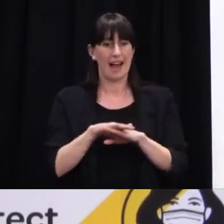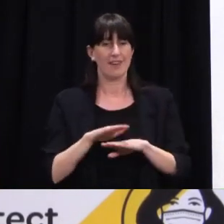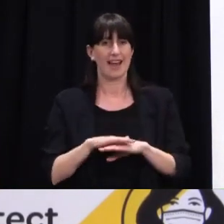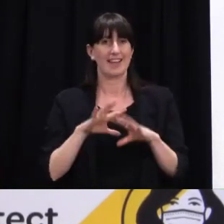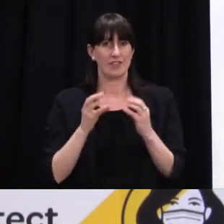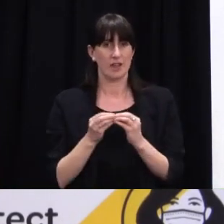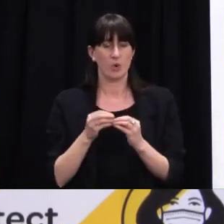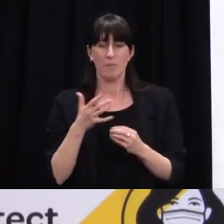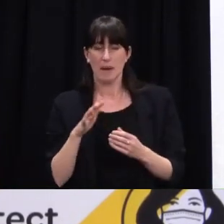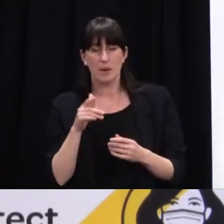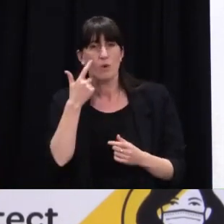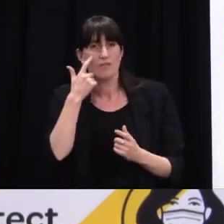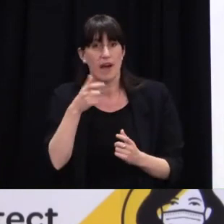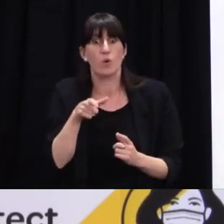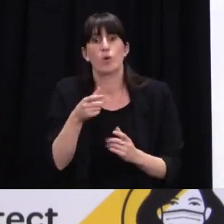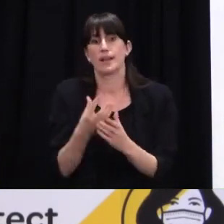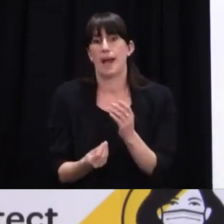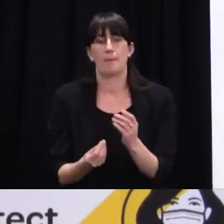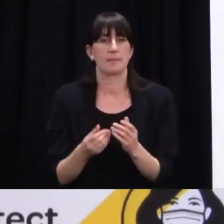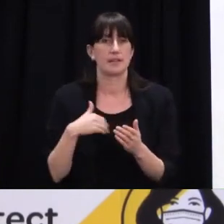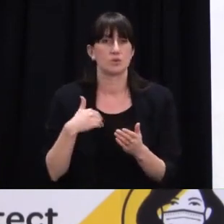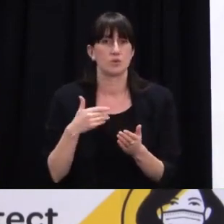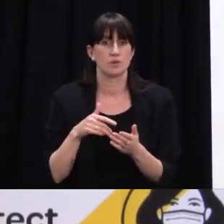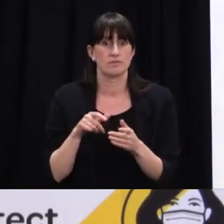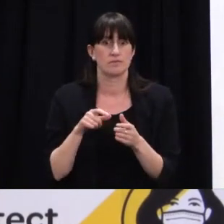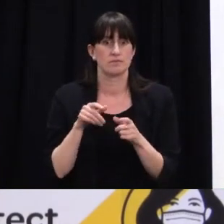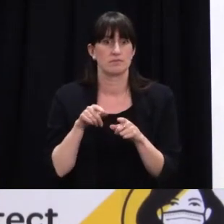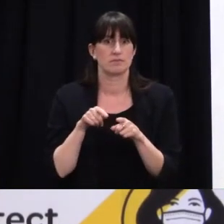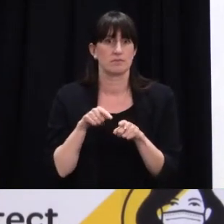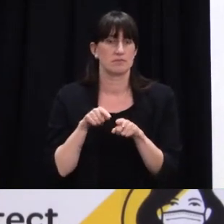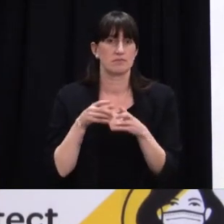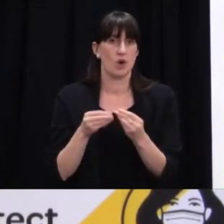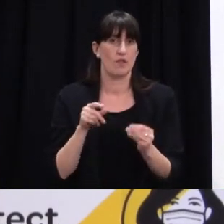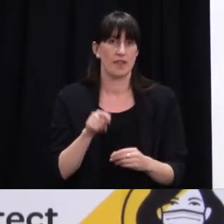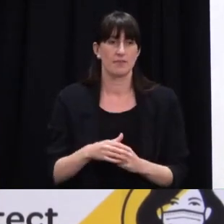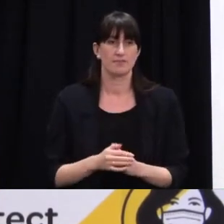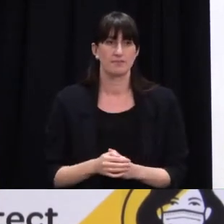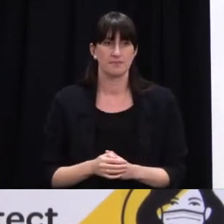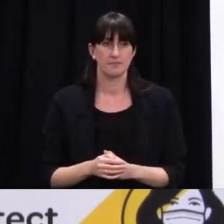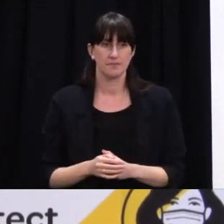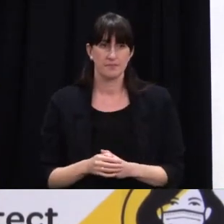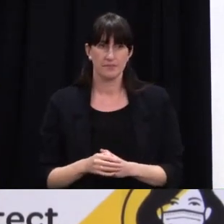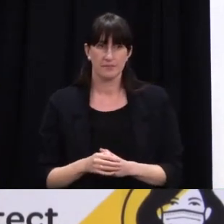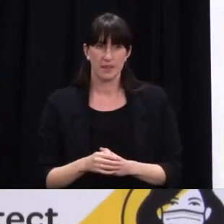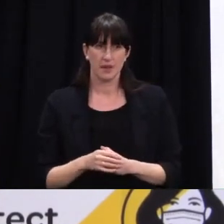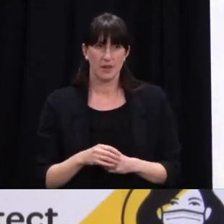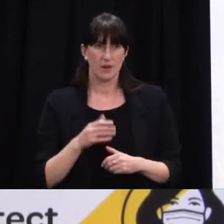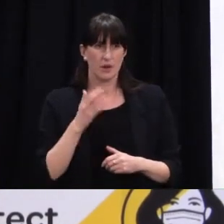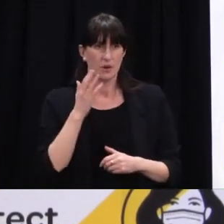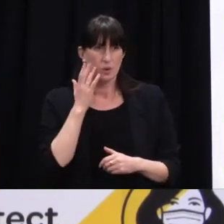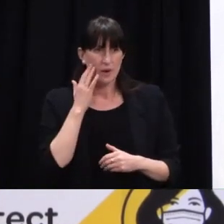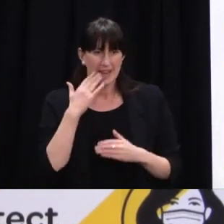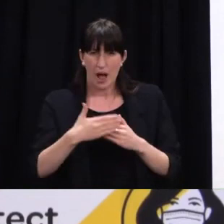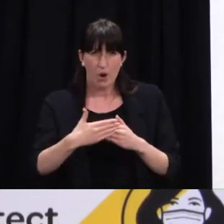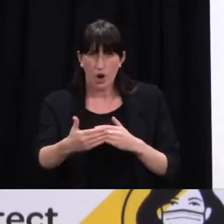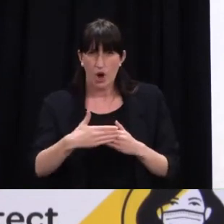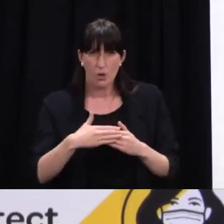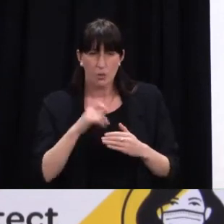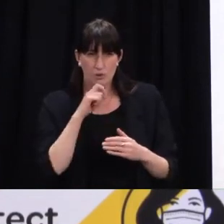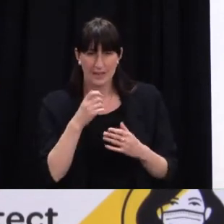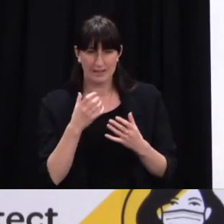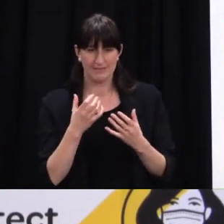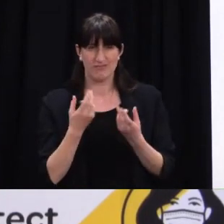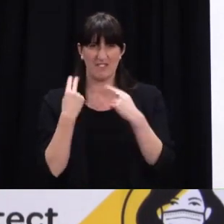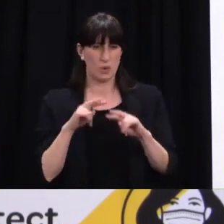needs to be filled so I don't have an exact timeline but keep in mind there's entities that have the ability to